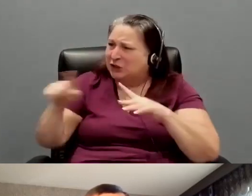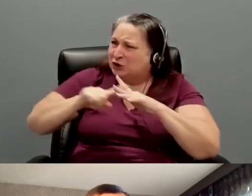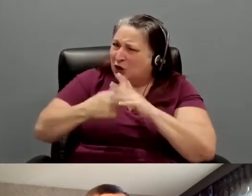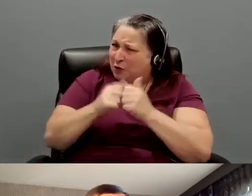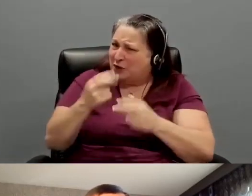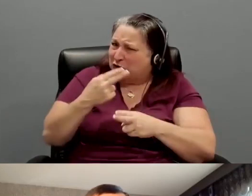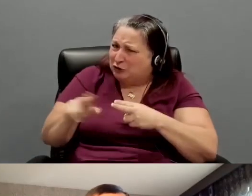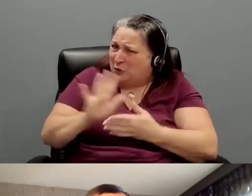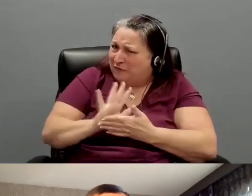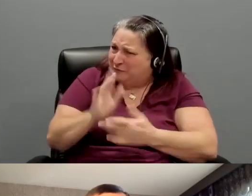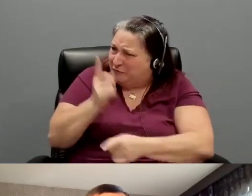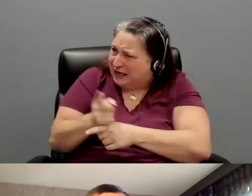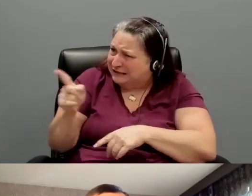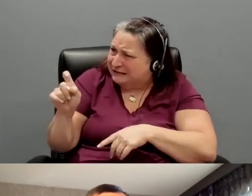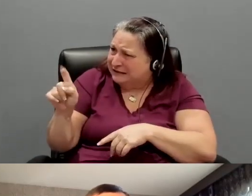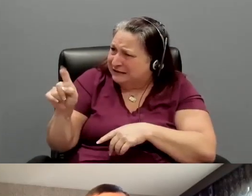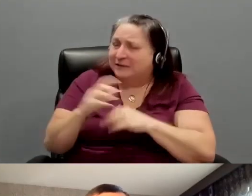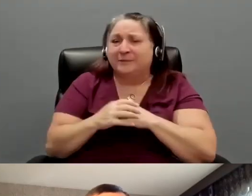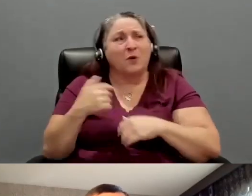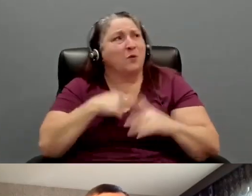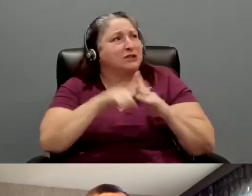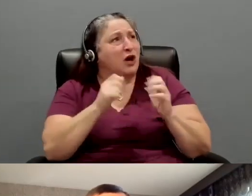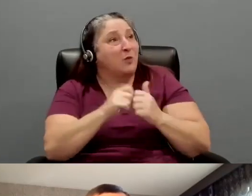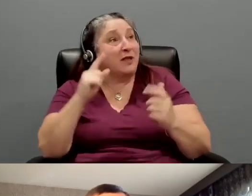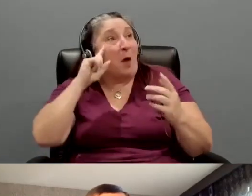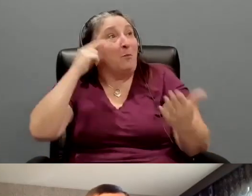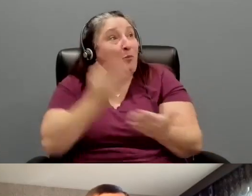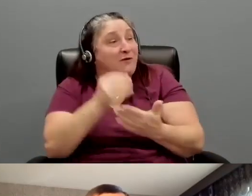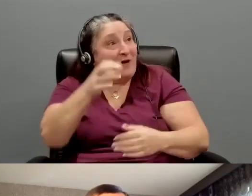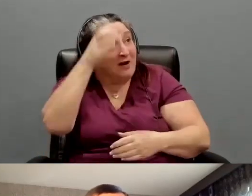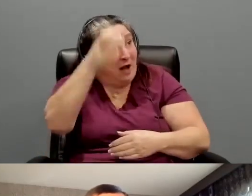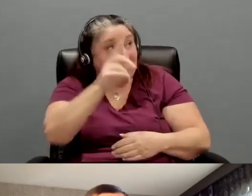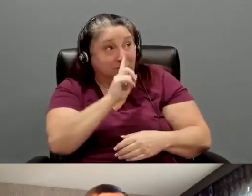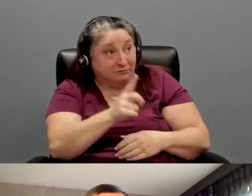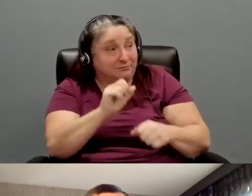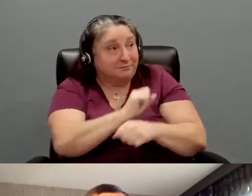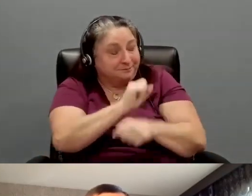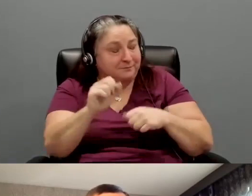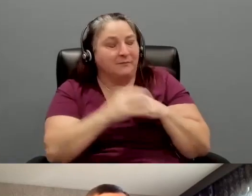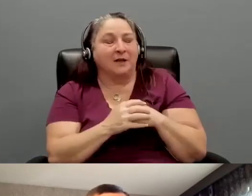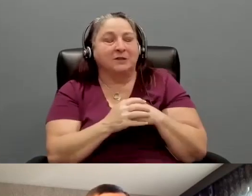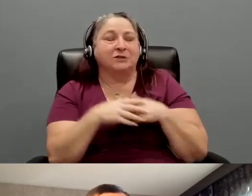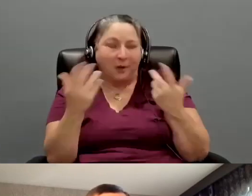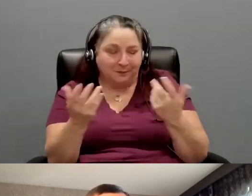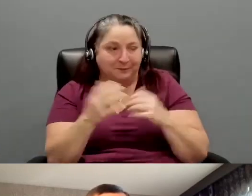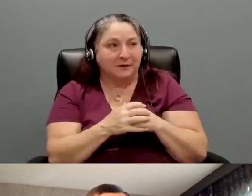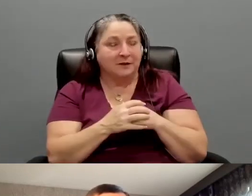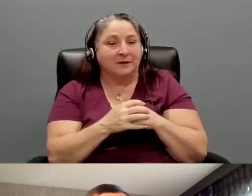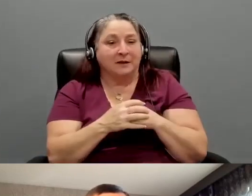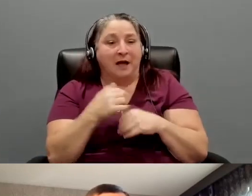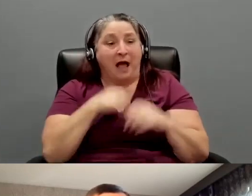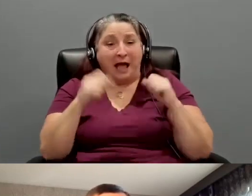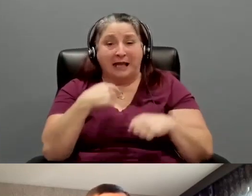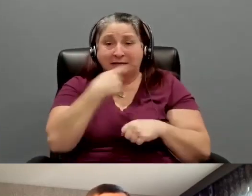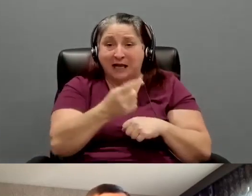short, correct? We started with the proof of concept, actually. So I can, I can tell